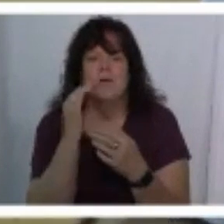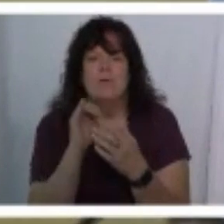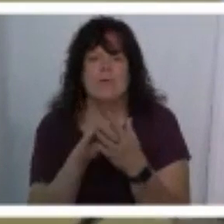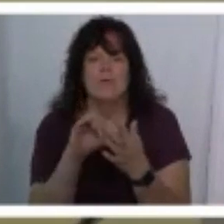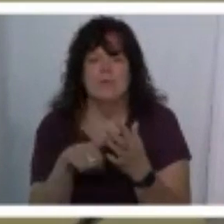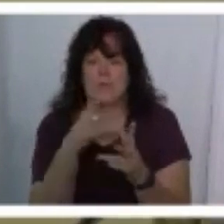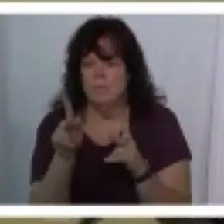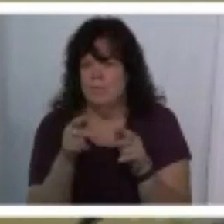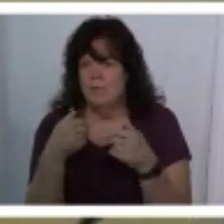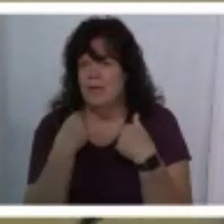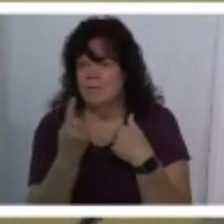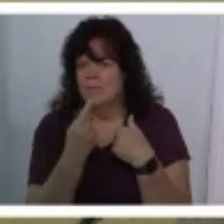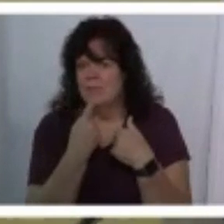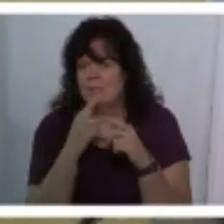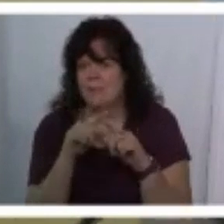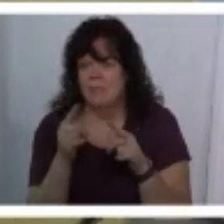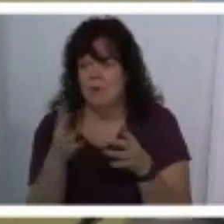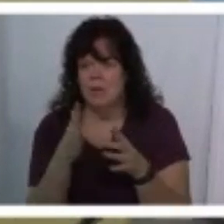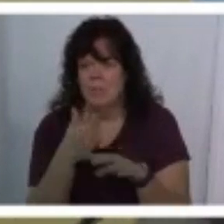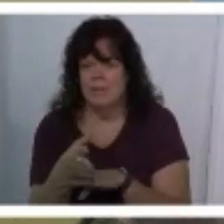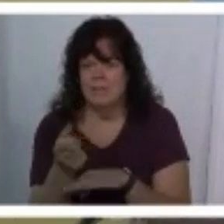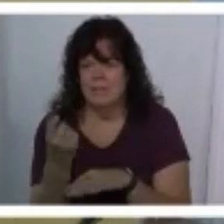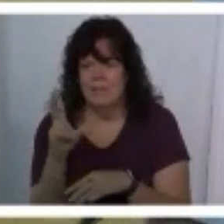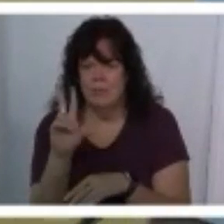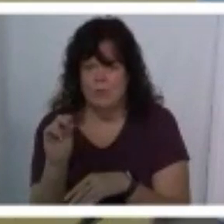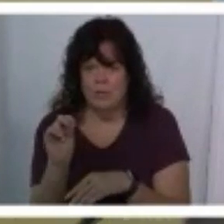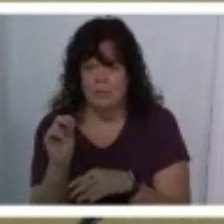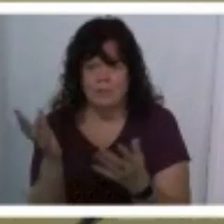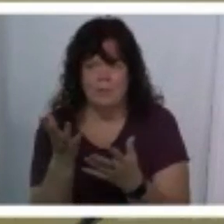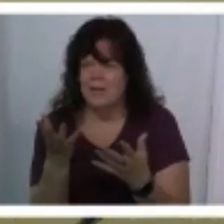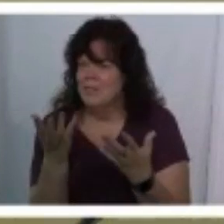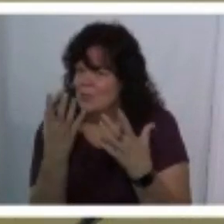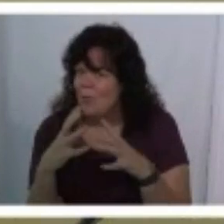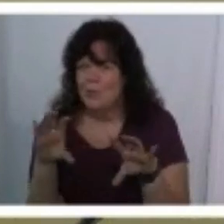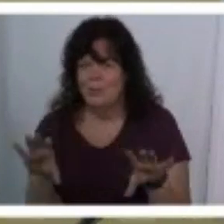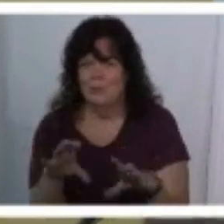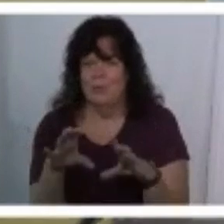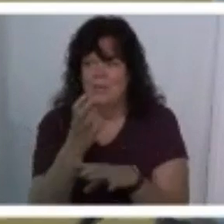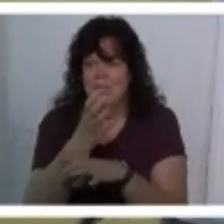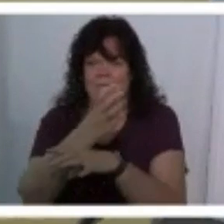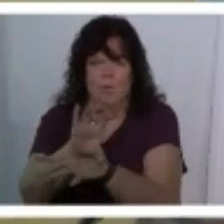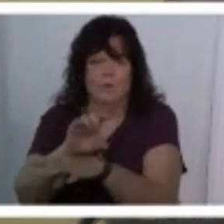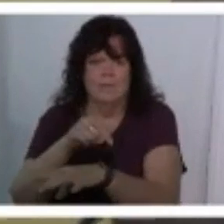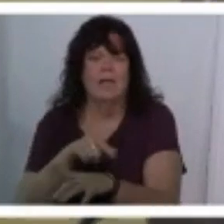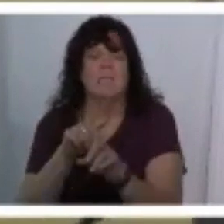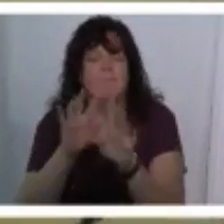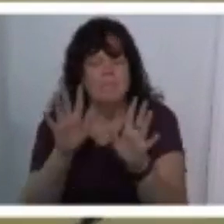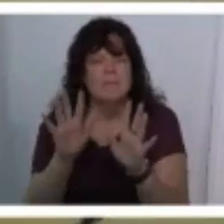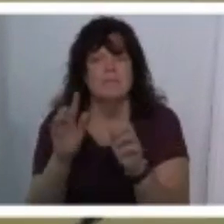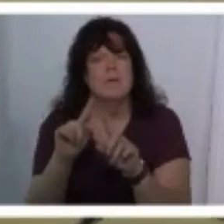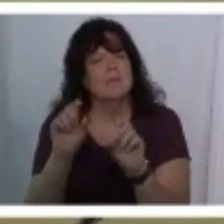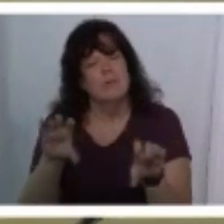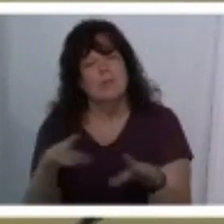people that have something to say but we're already past 11 30 and i so what i don't want to do is is force time but so so can